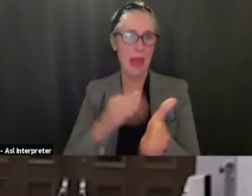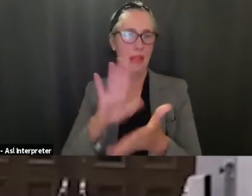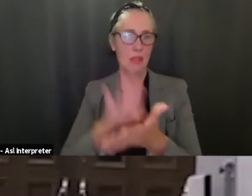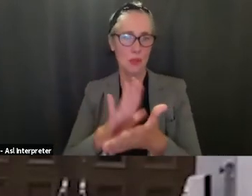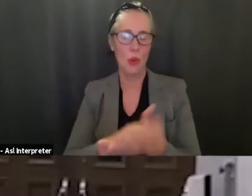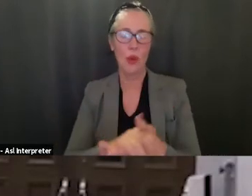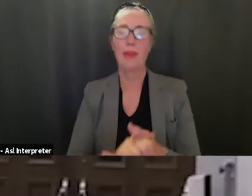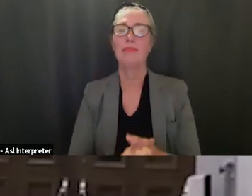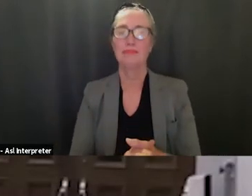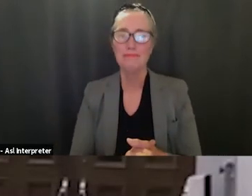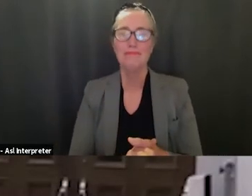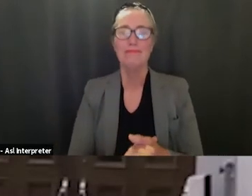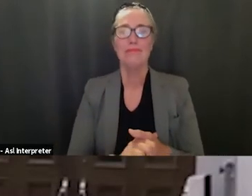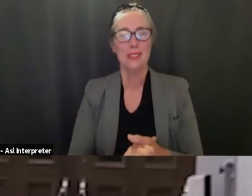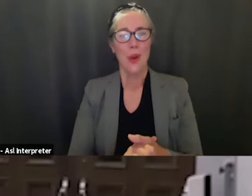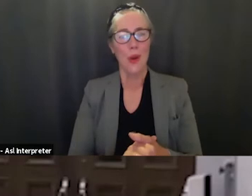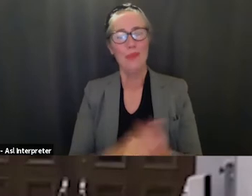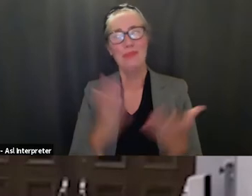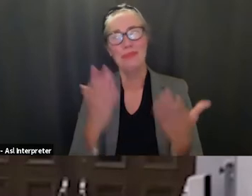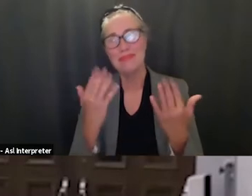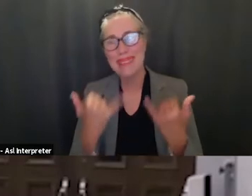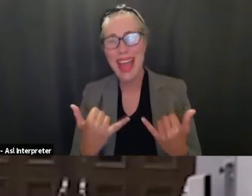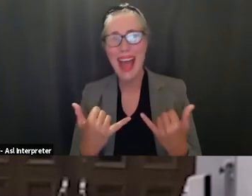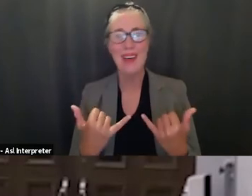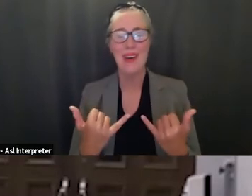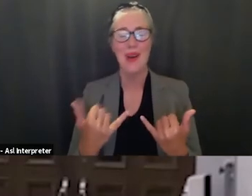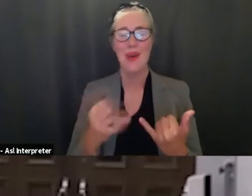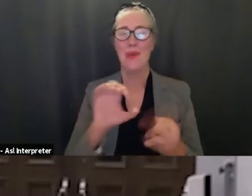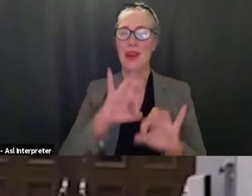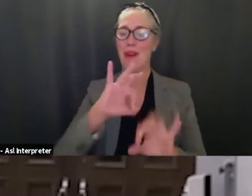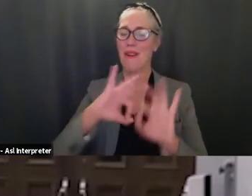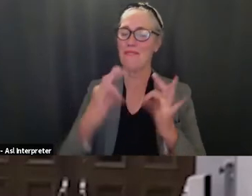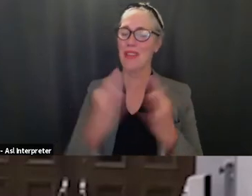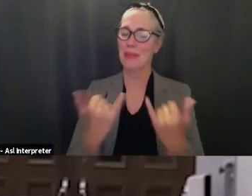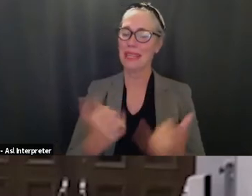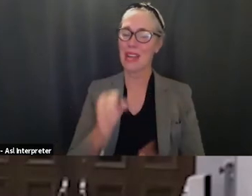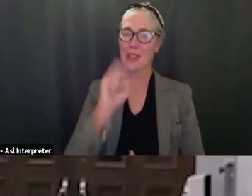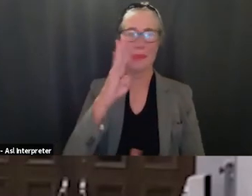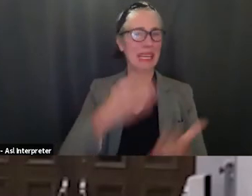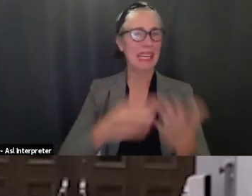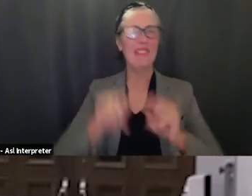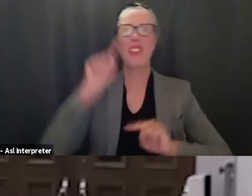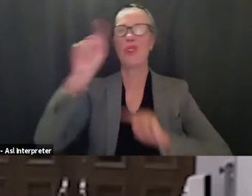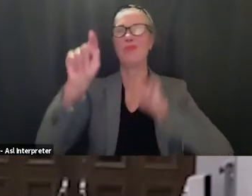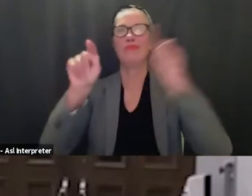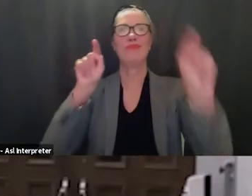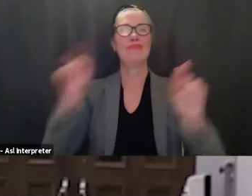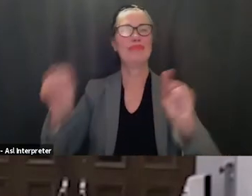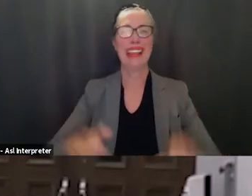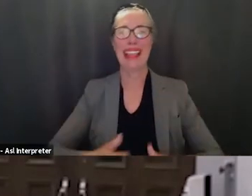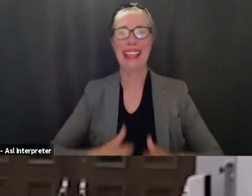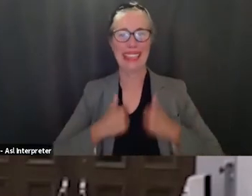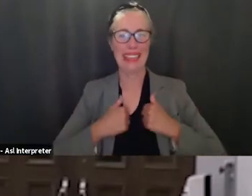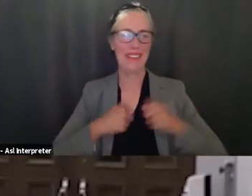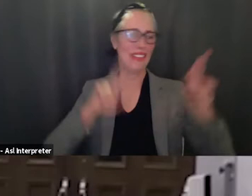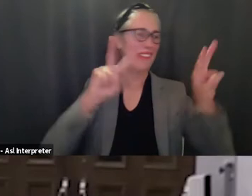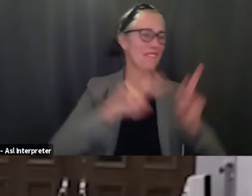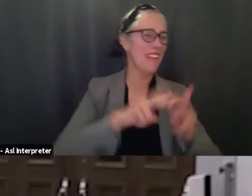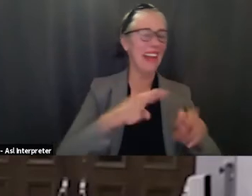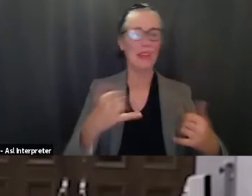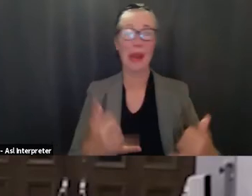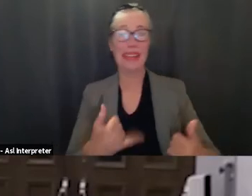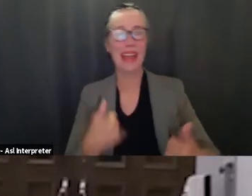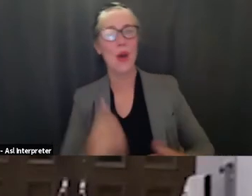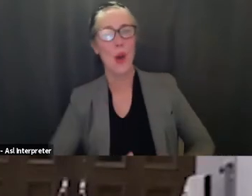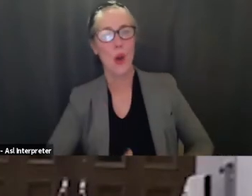that being said um we are a santa barbara family even though right now we're living um up in the valley solving so